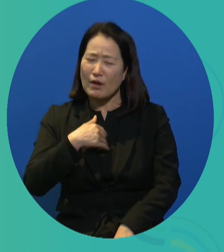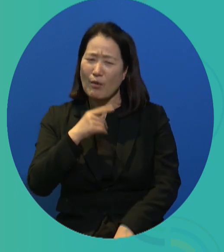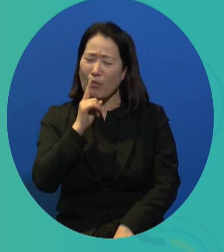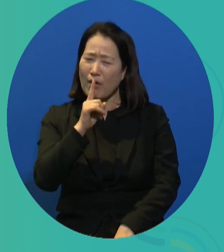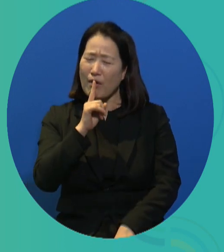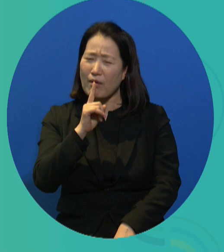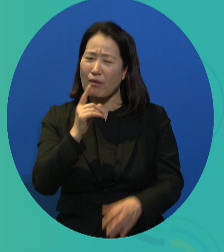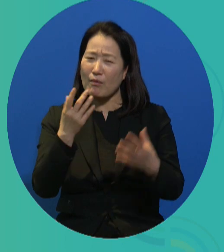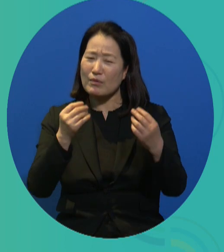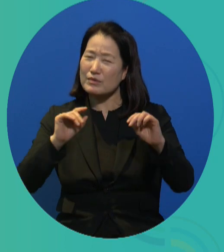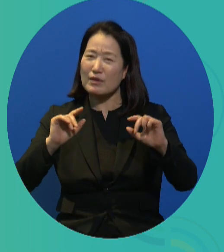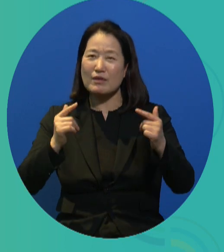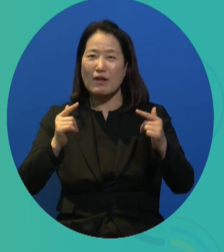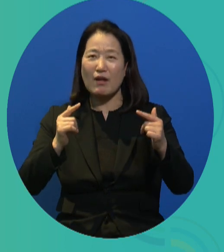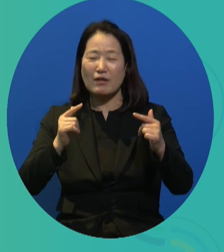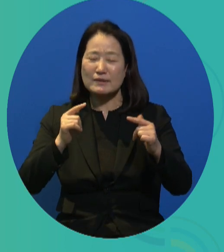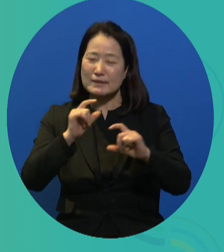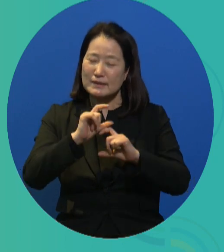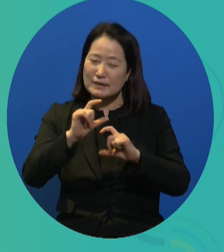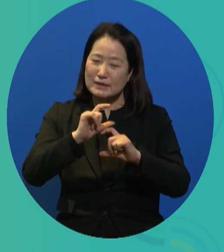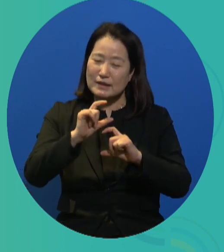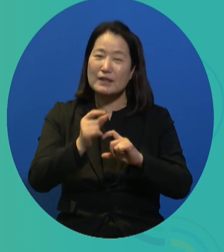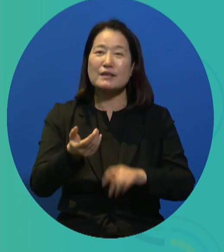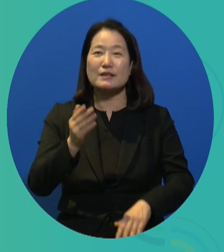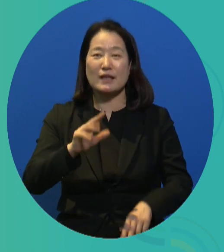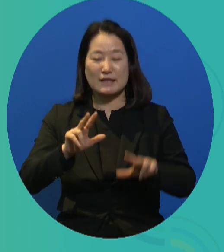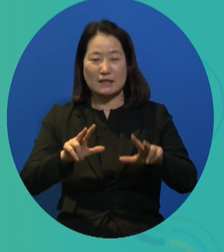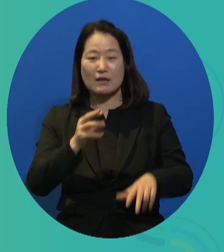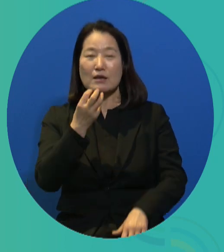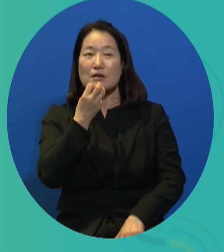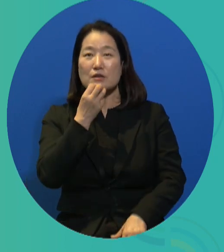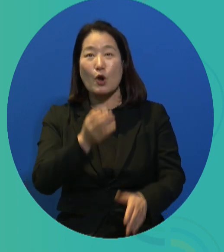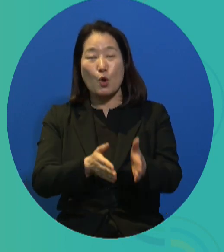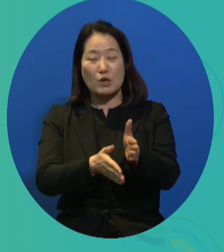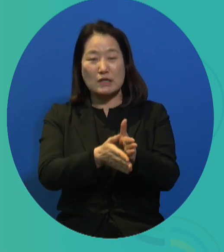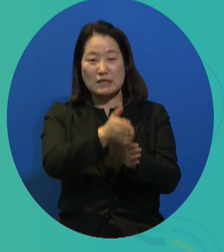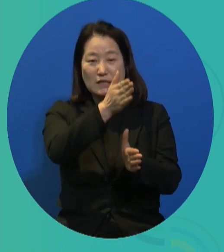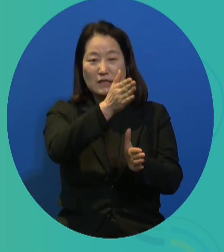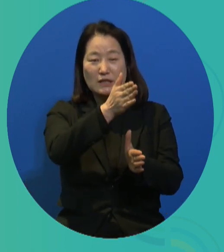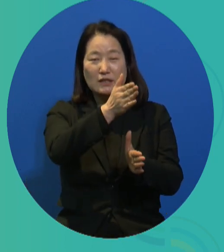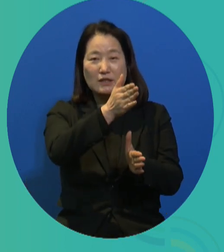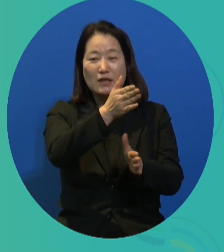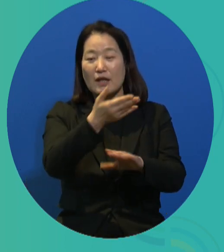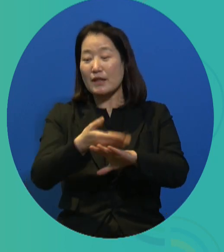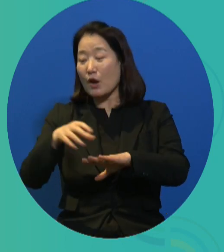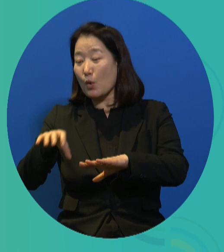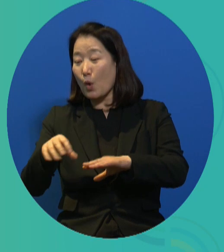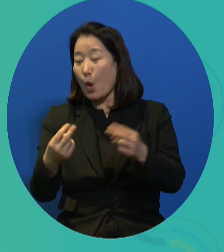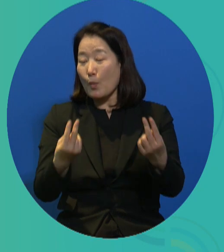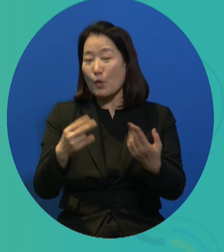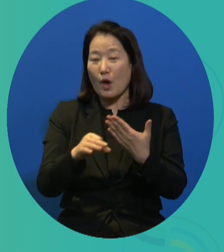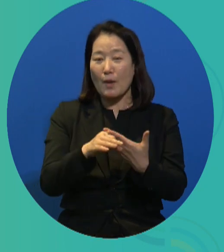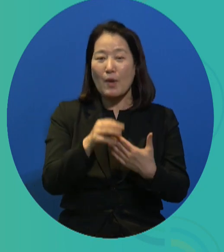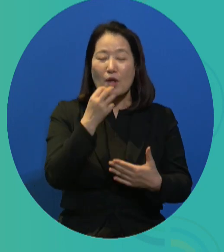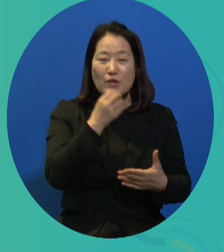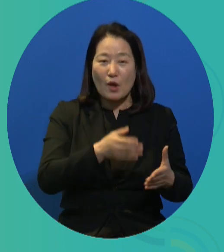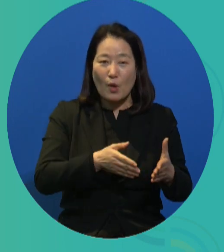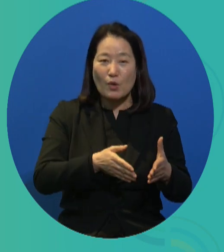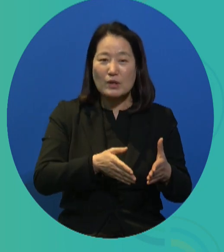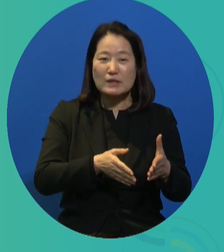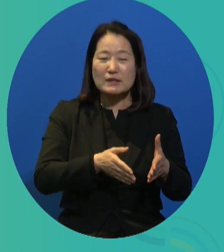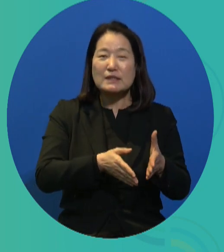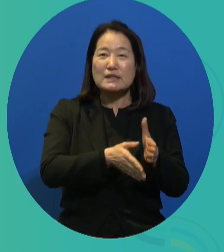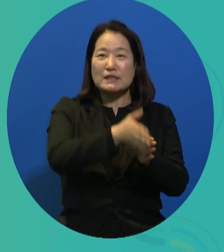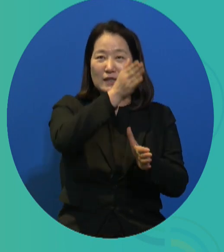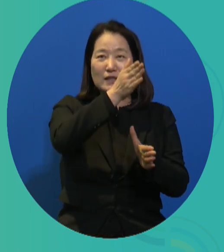to this session, I didn't know if I could provide anything insightful. So at first I turned him down. But